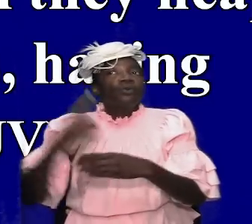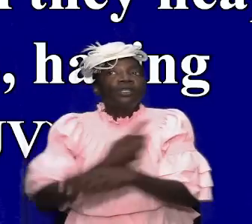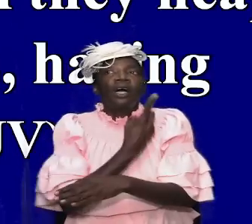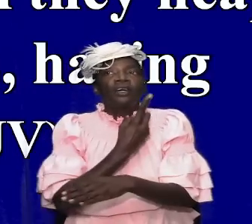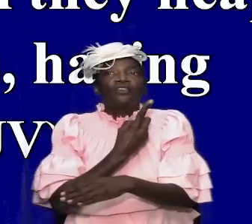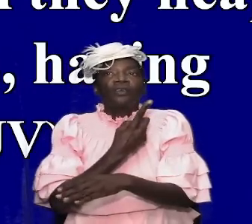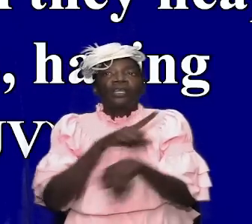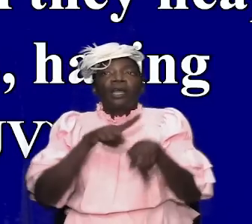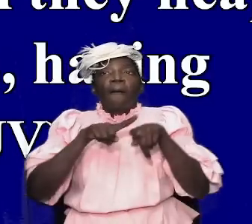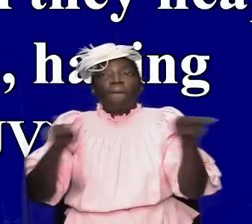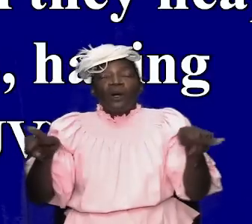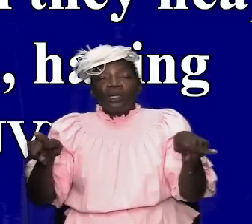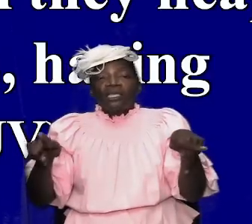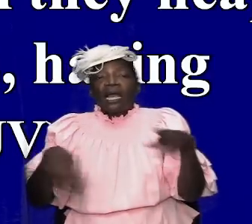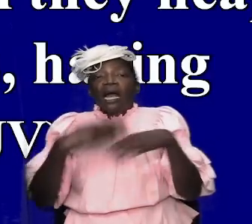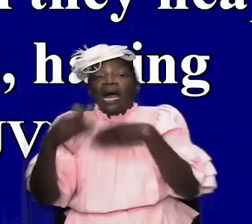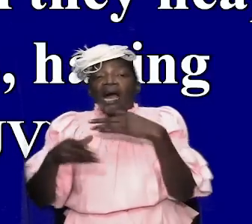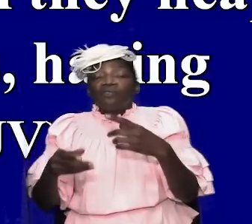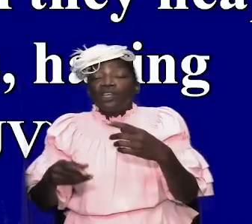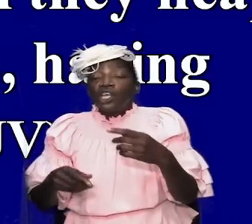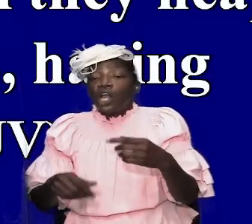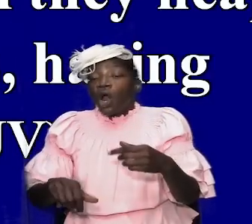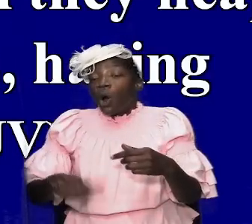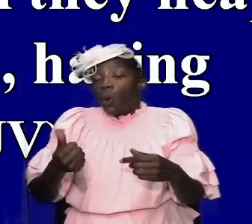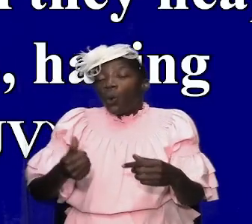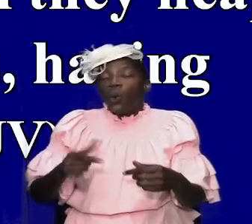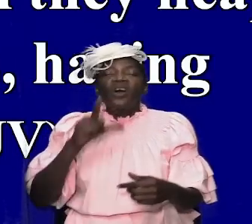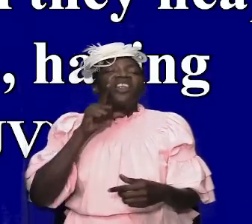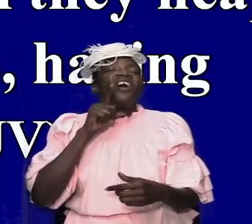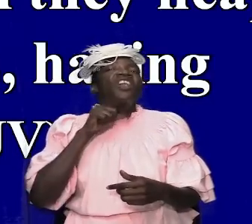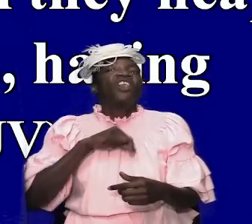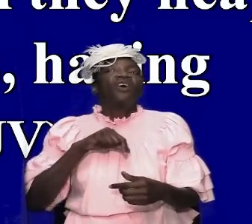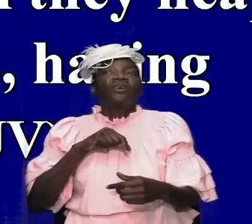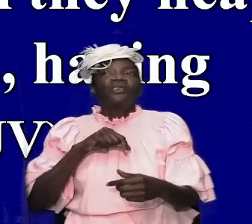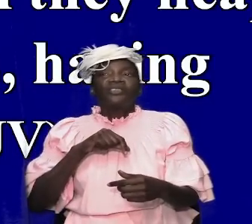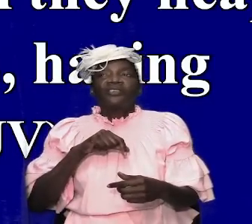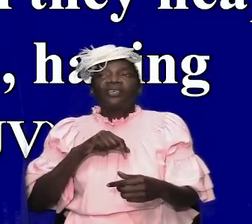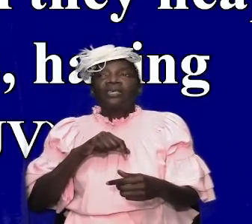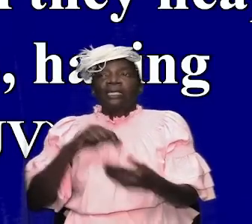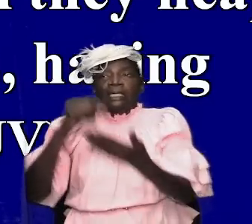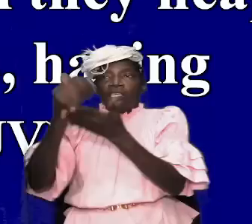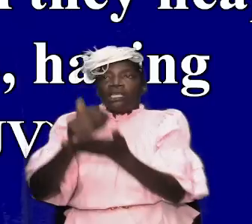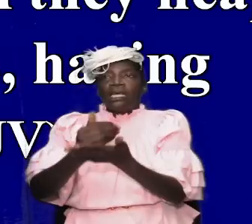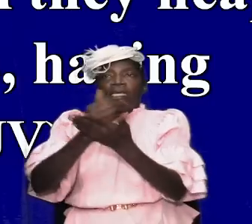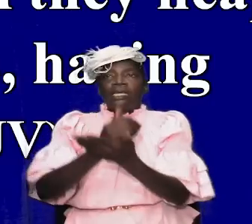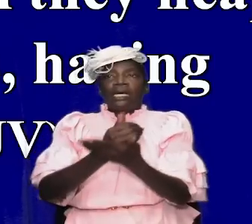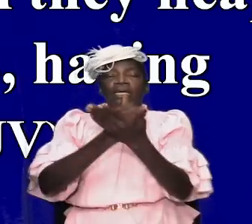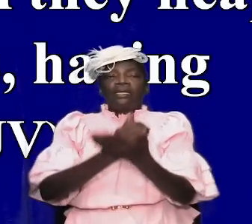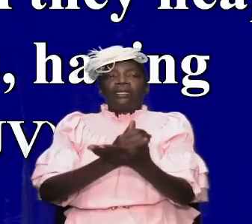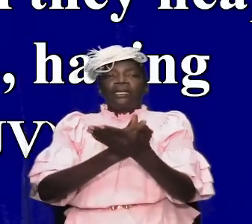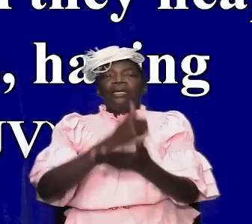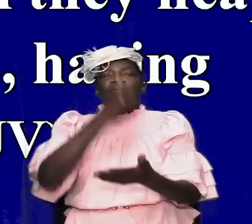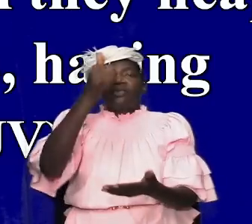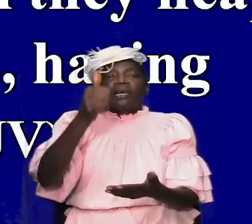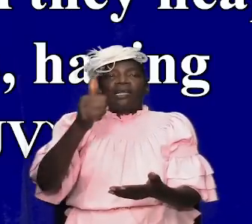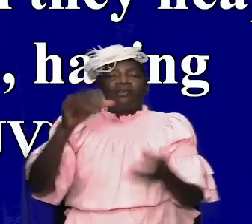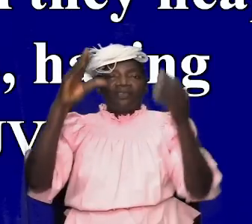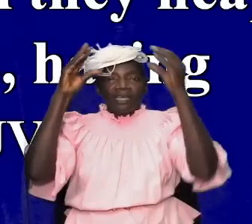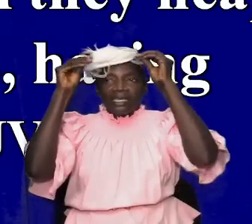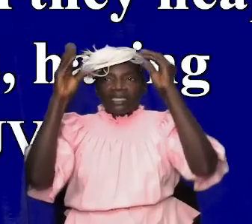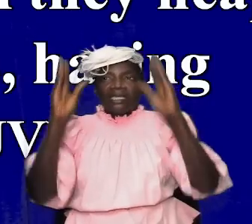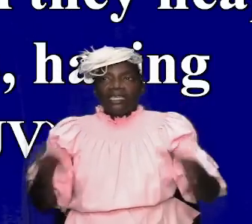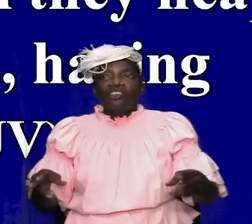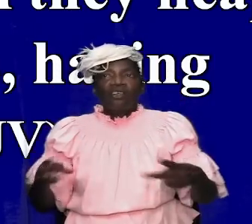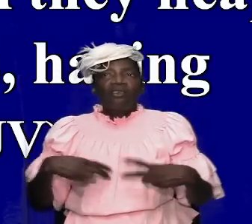but after their own lusts shall they heed to themselves teachers